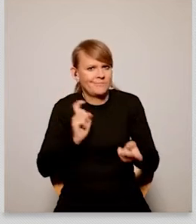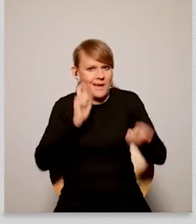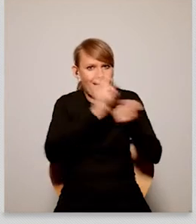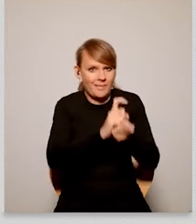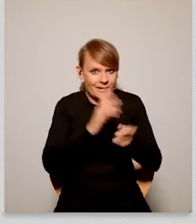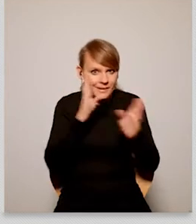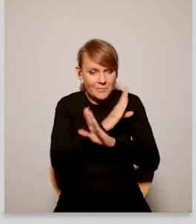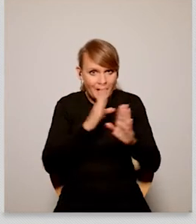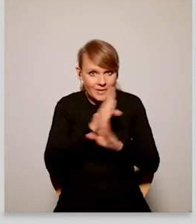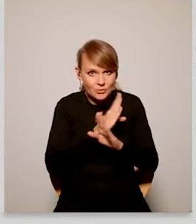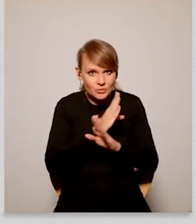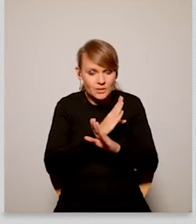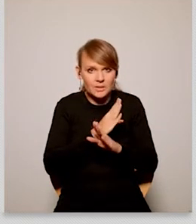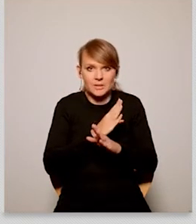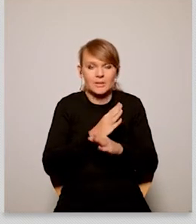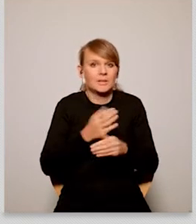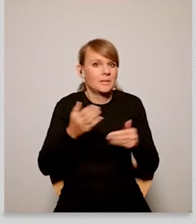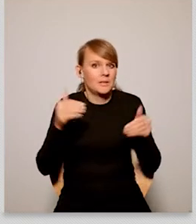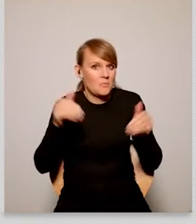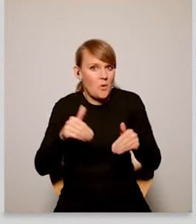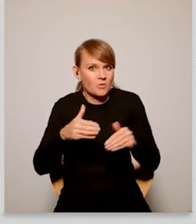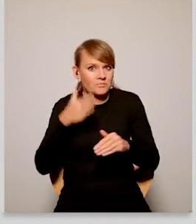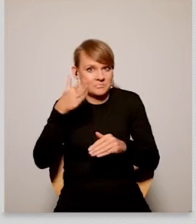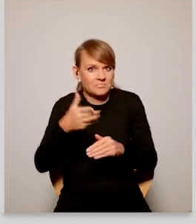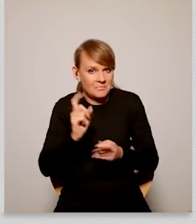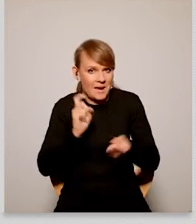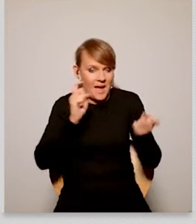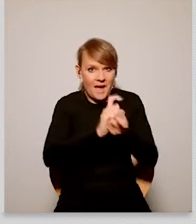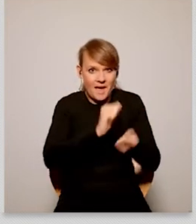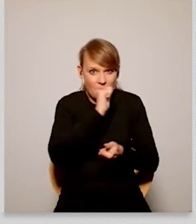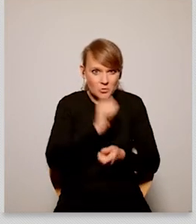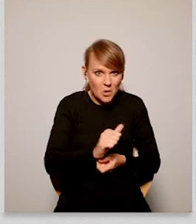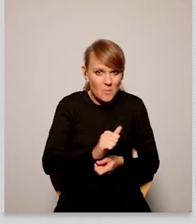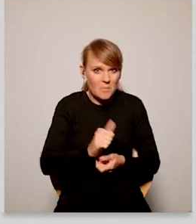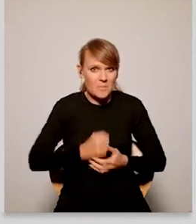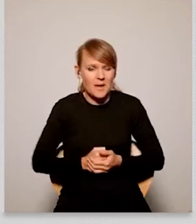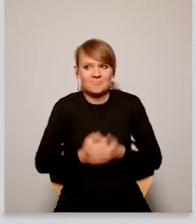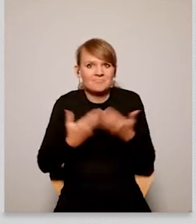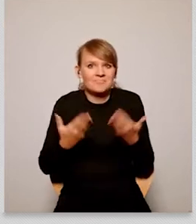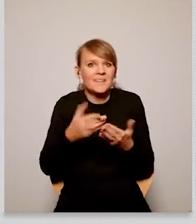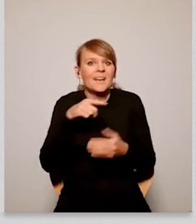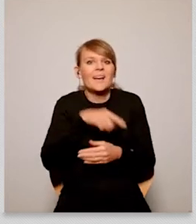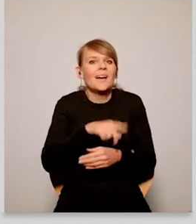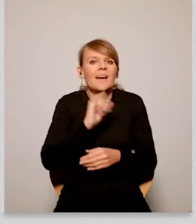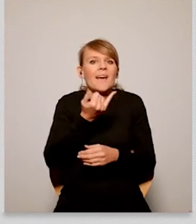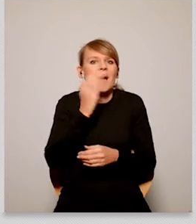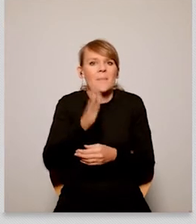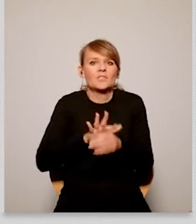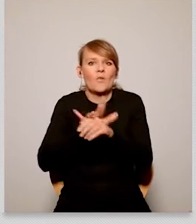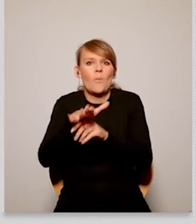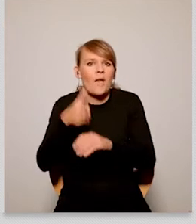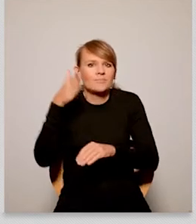confirms that this green transition could actually fuel anti-european